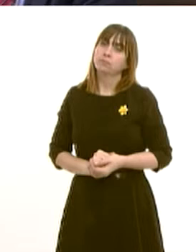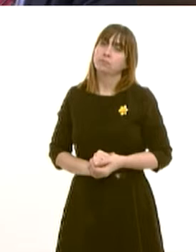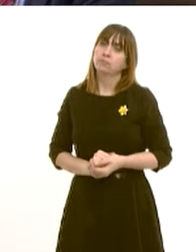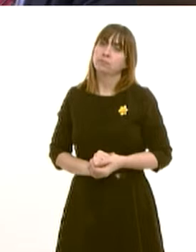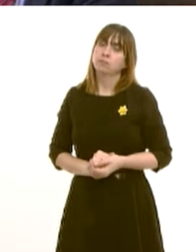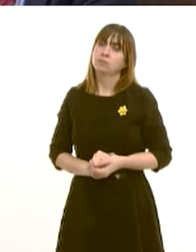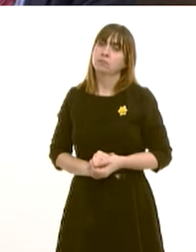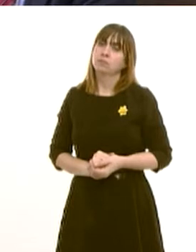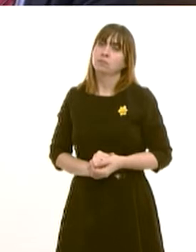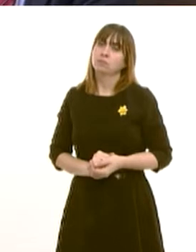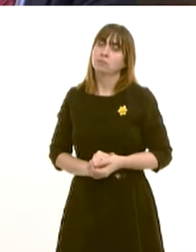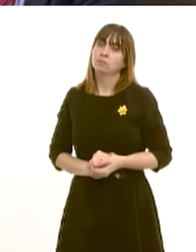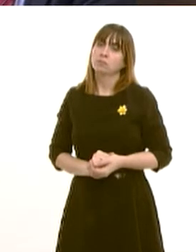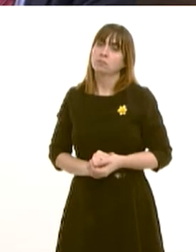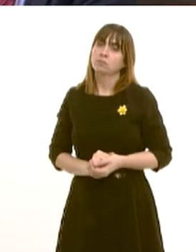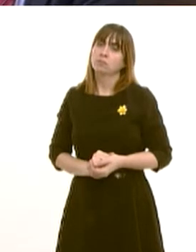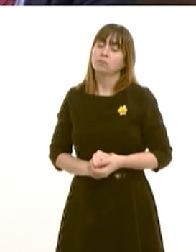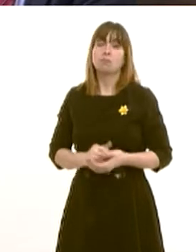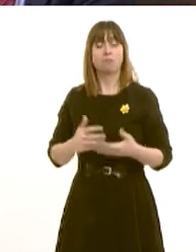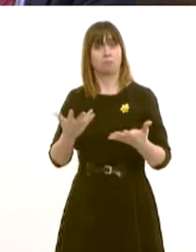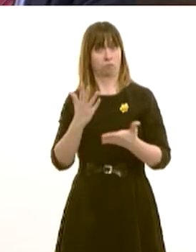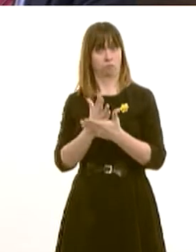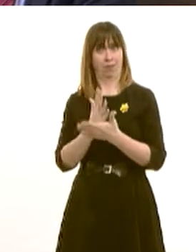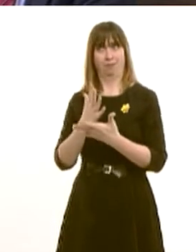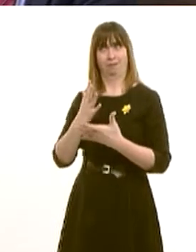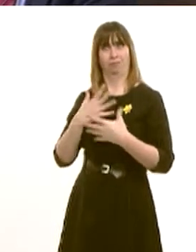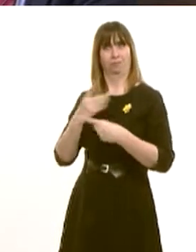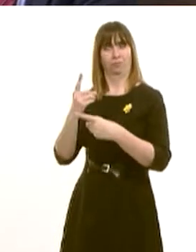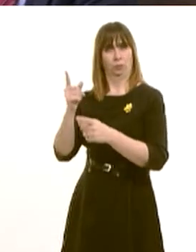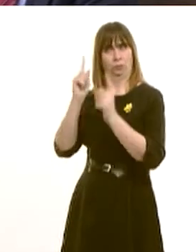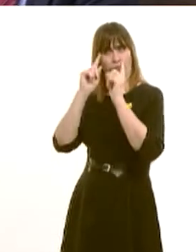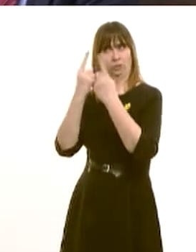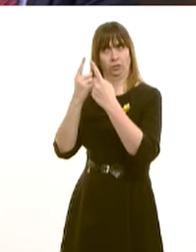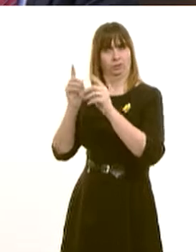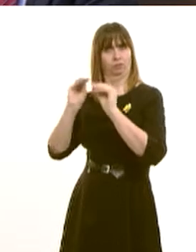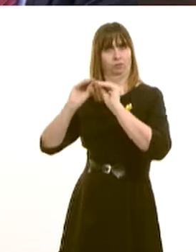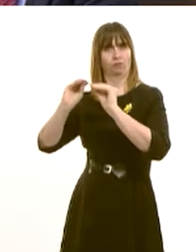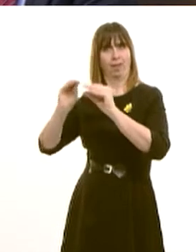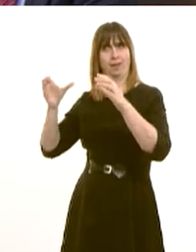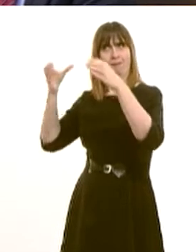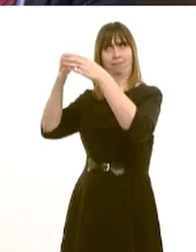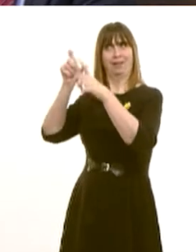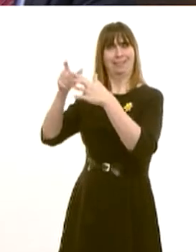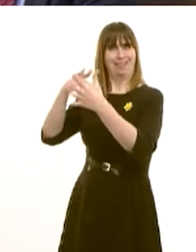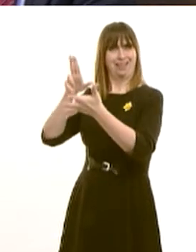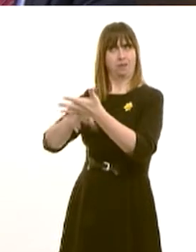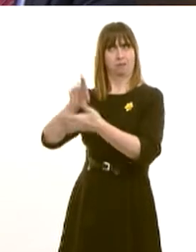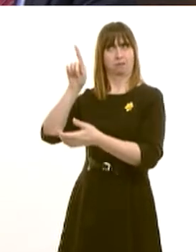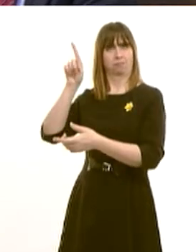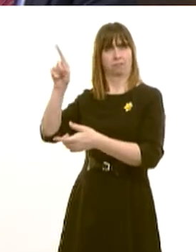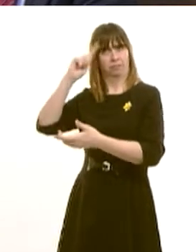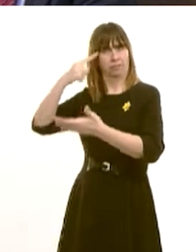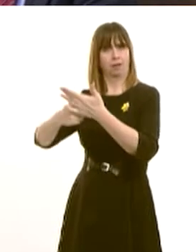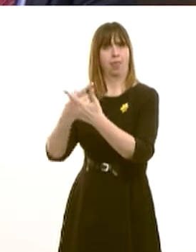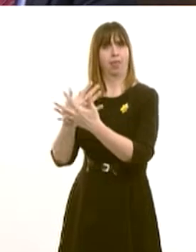Well, of course, it's a matter for the deanery to ensure that these training places are available. Having said that, we've seen the